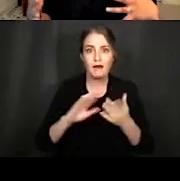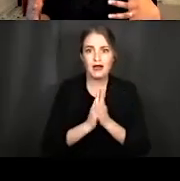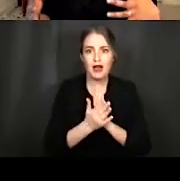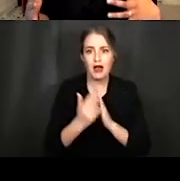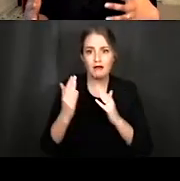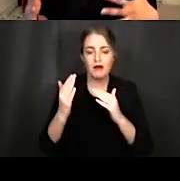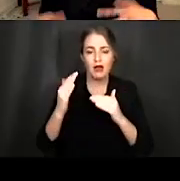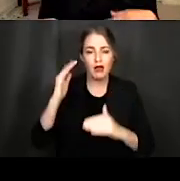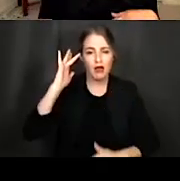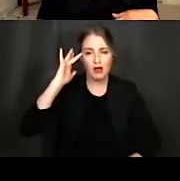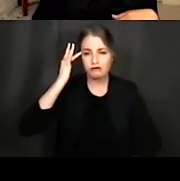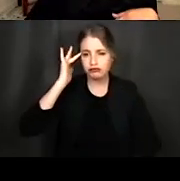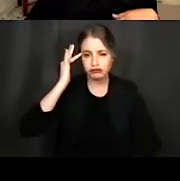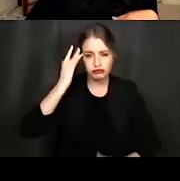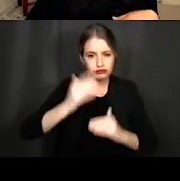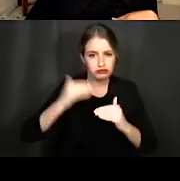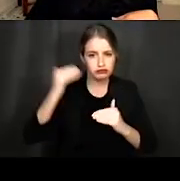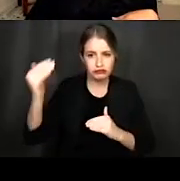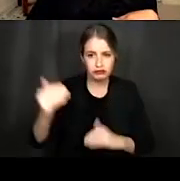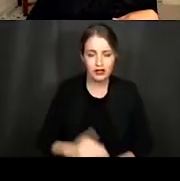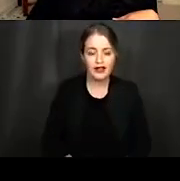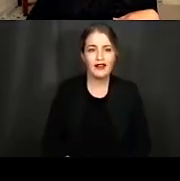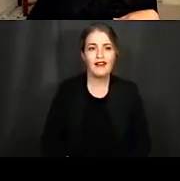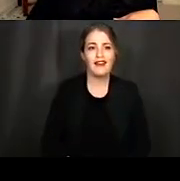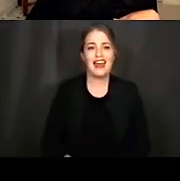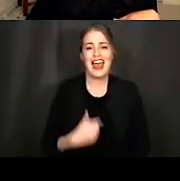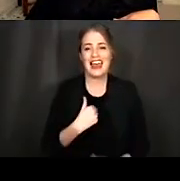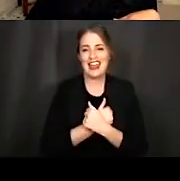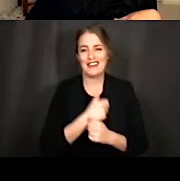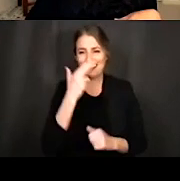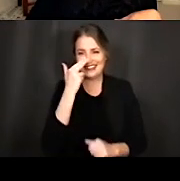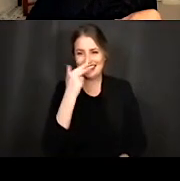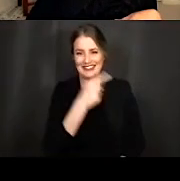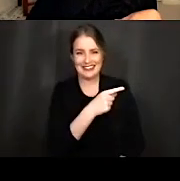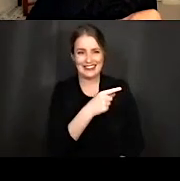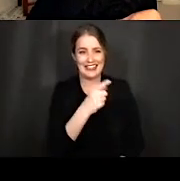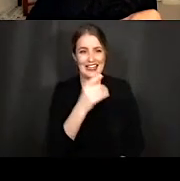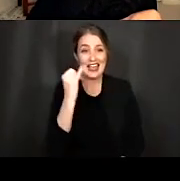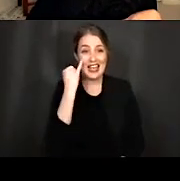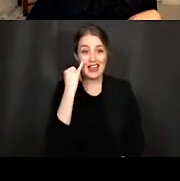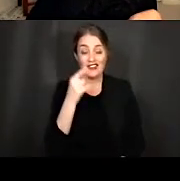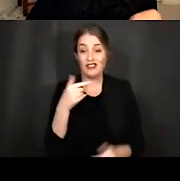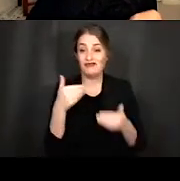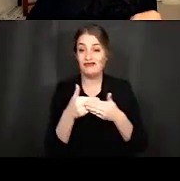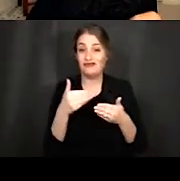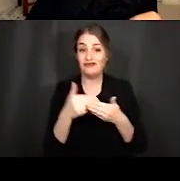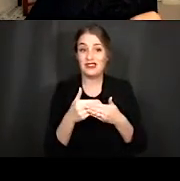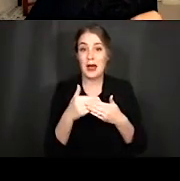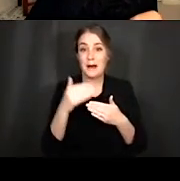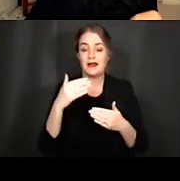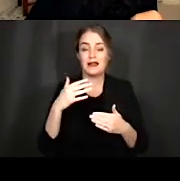overbearing. So I love this one. If you've ever been in the vicinity of a very loud masticator,